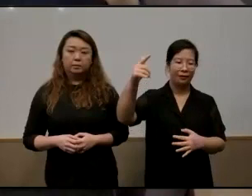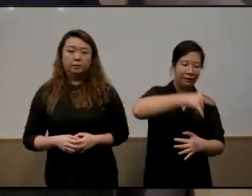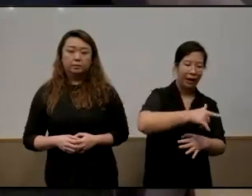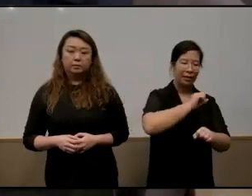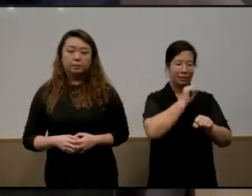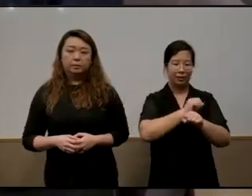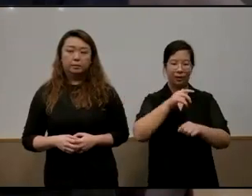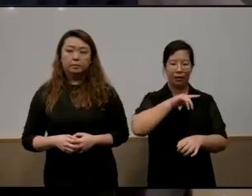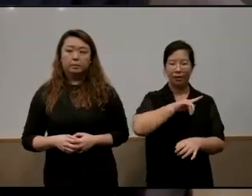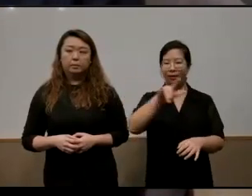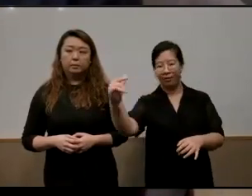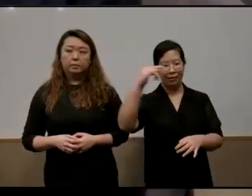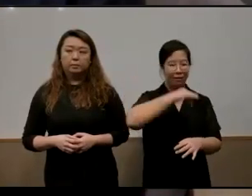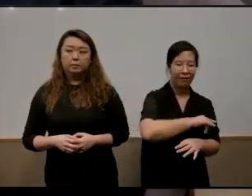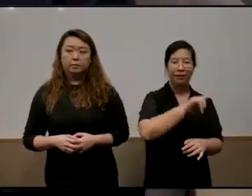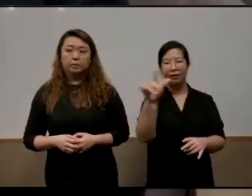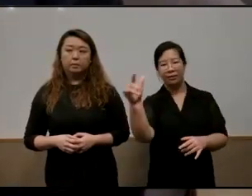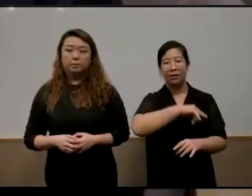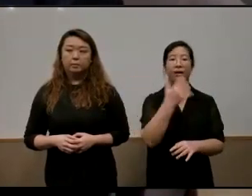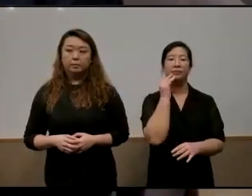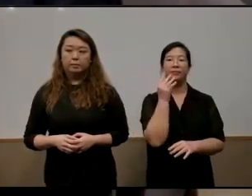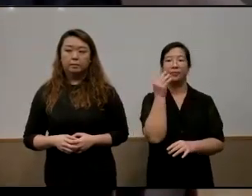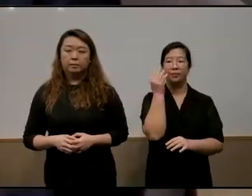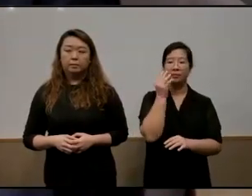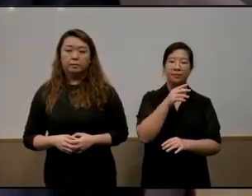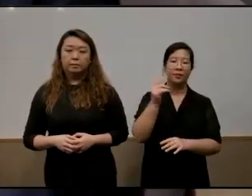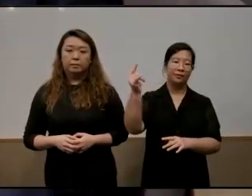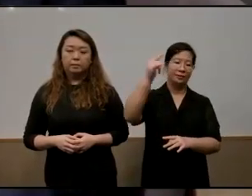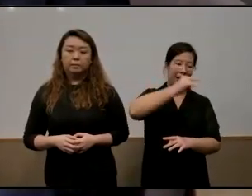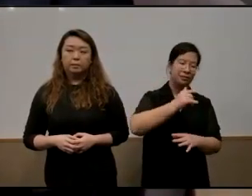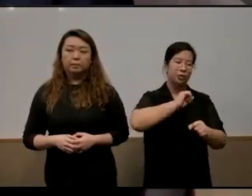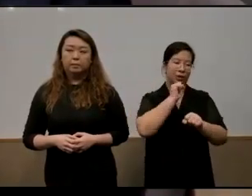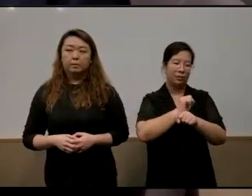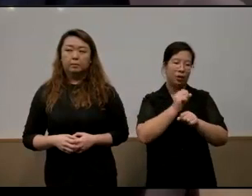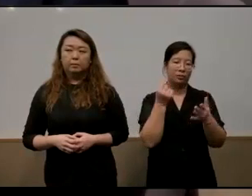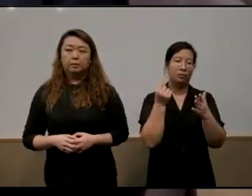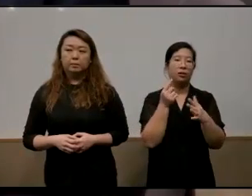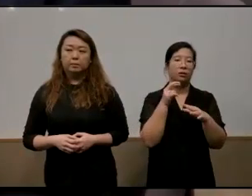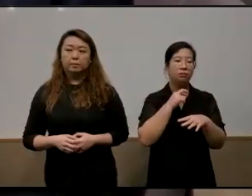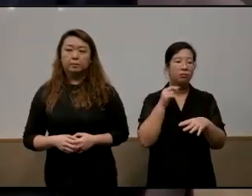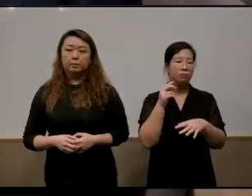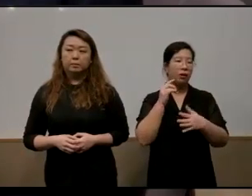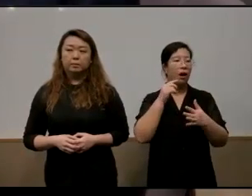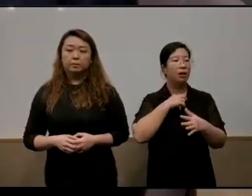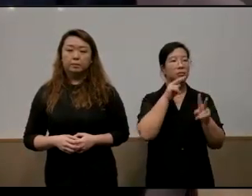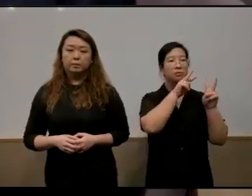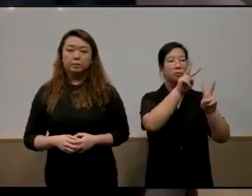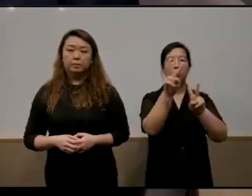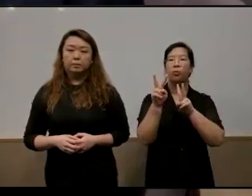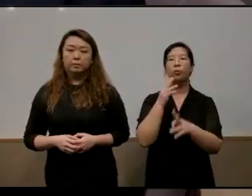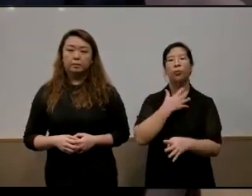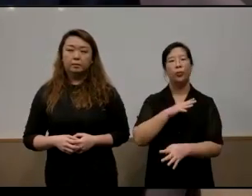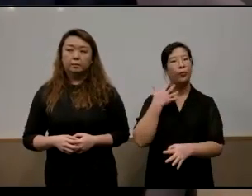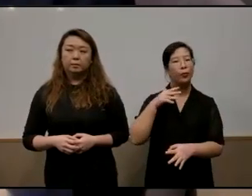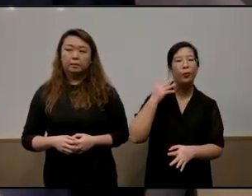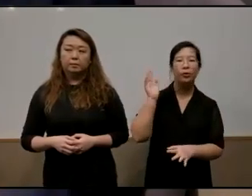so we would go past singapore sometimes to go um to travel and so on and i saw that singapore was a very successful system and a very